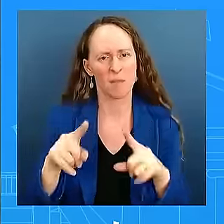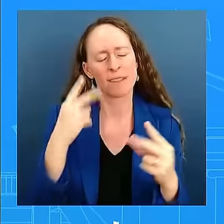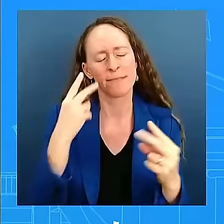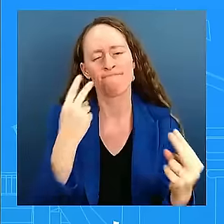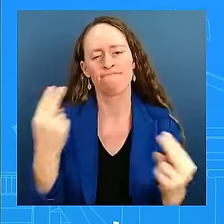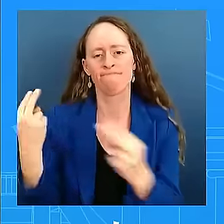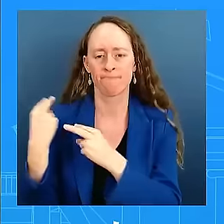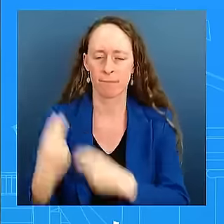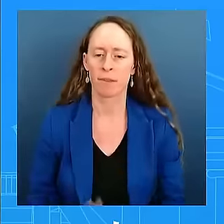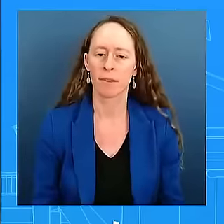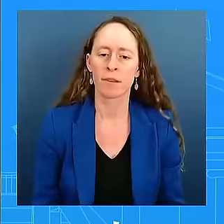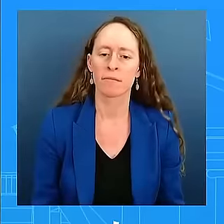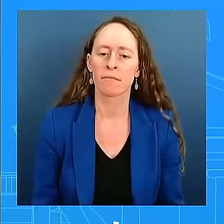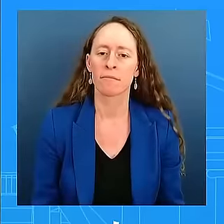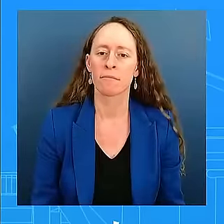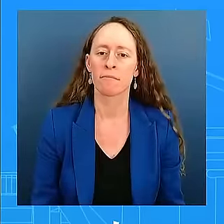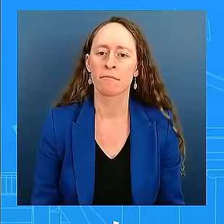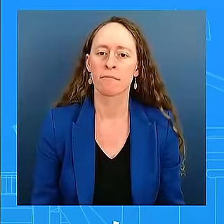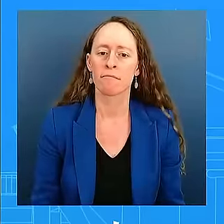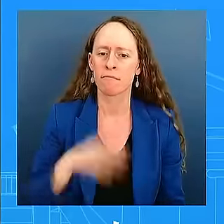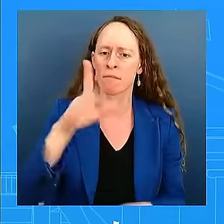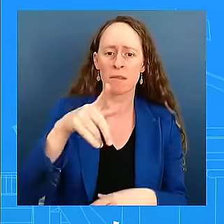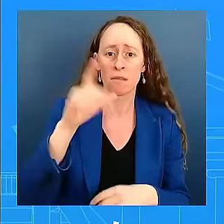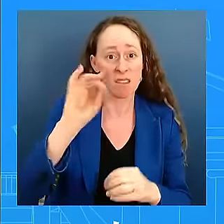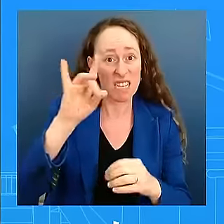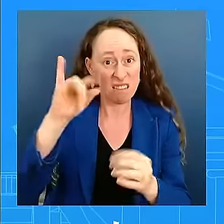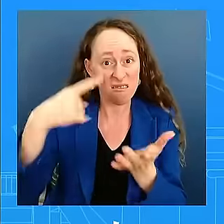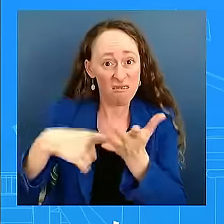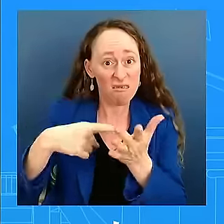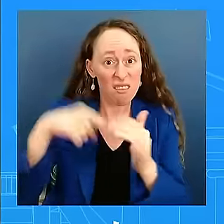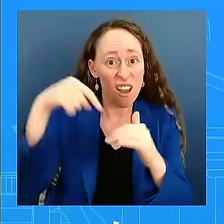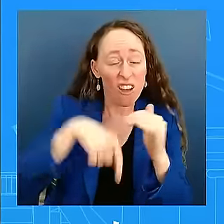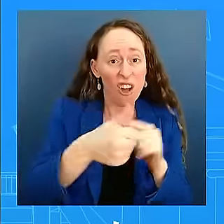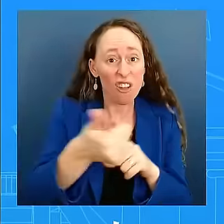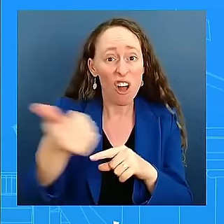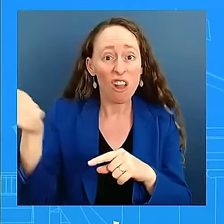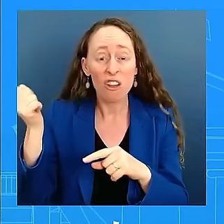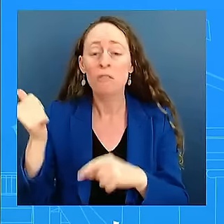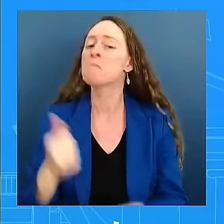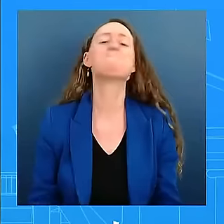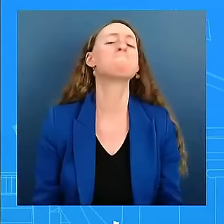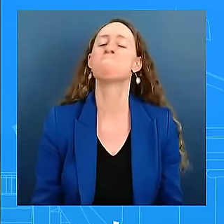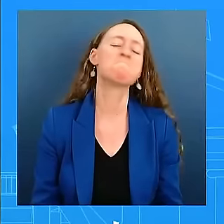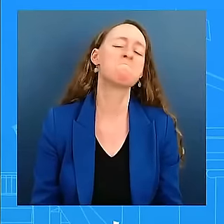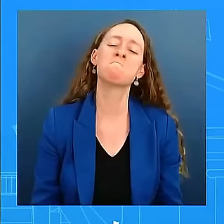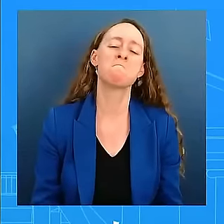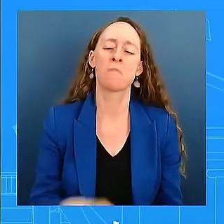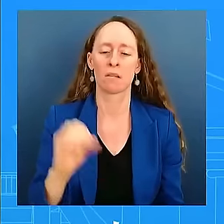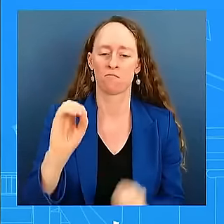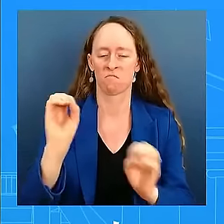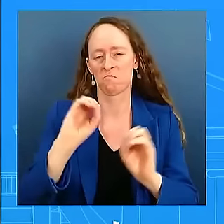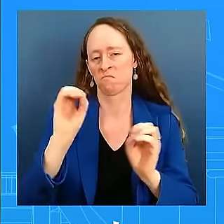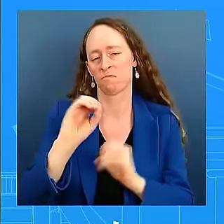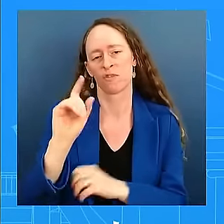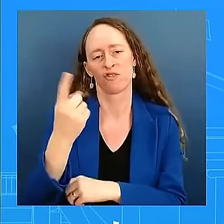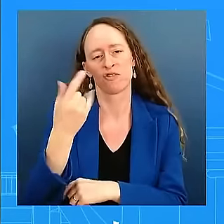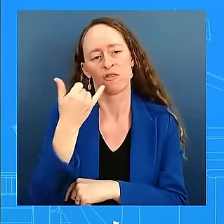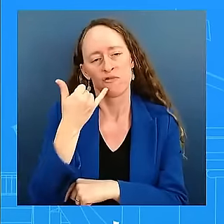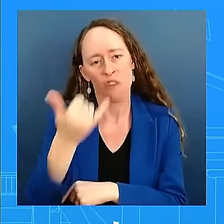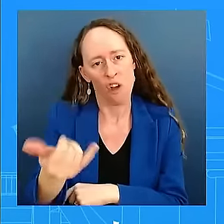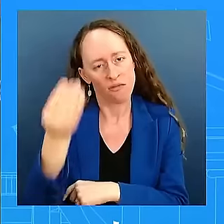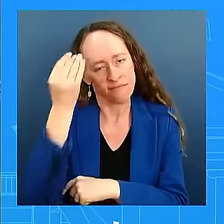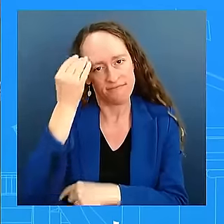beyond that. It was about offering up his condolences and what the Israeli people must be going through right now.